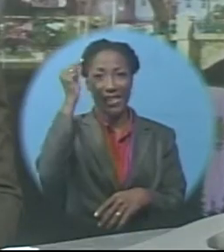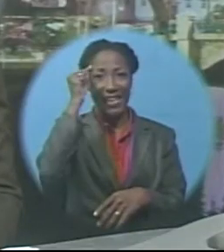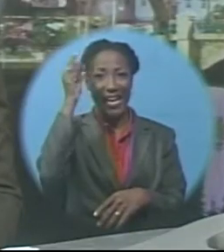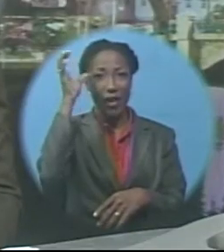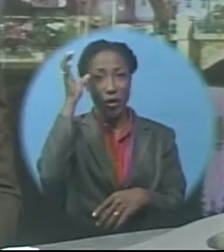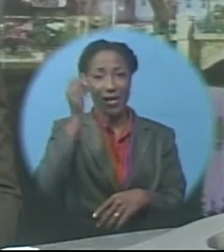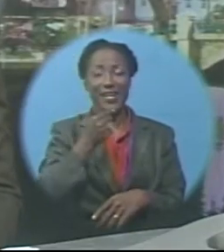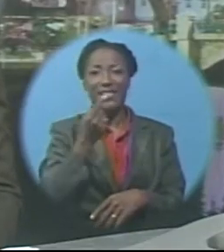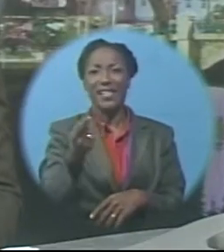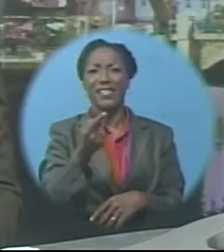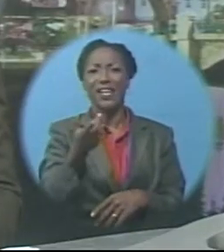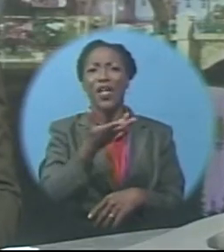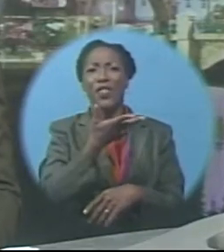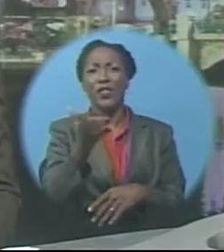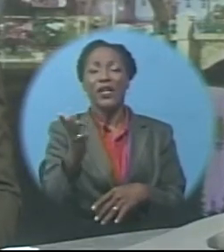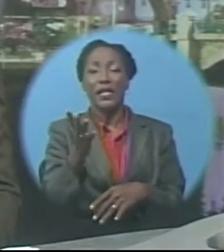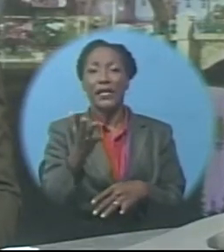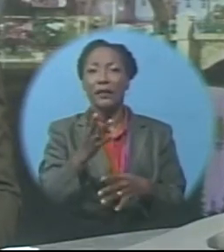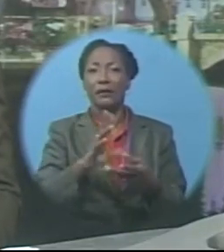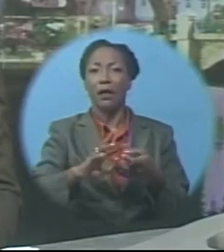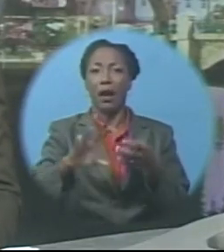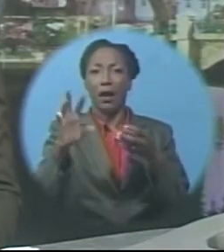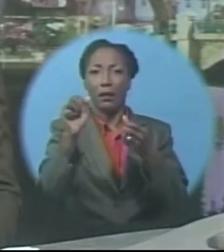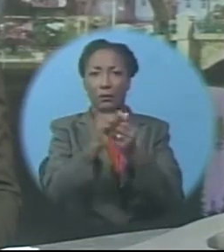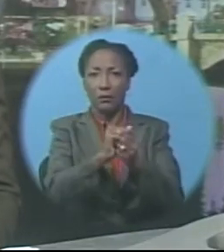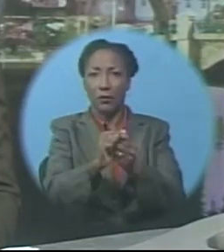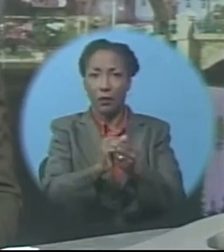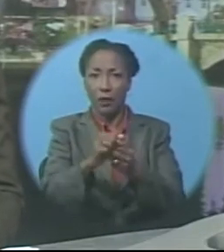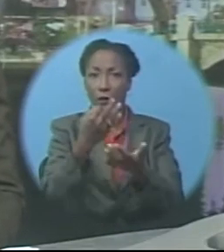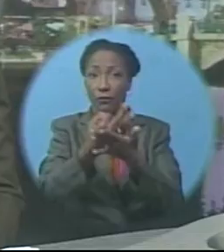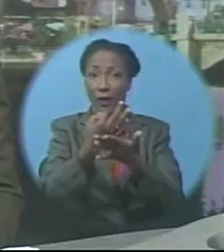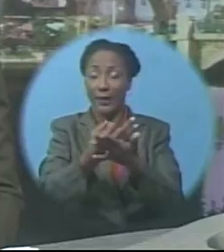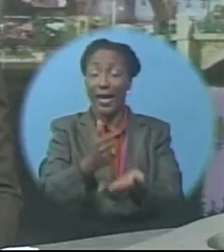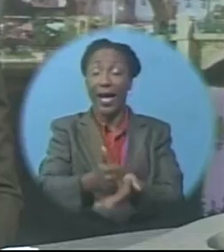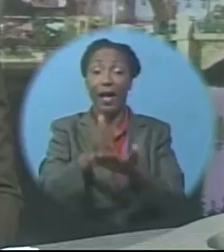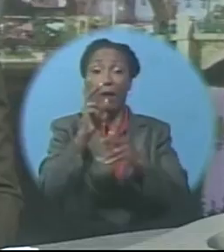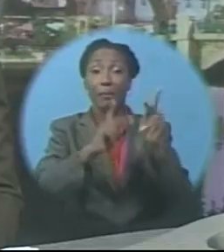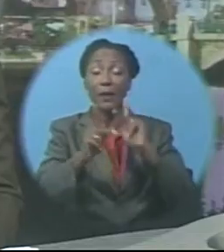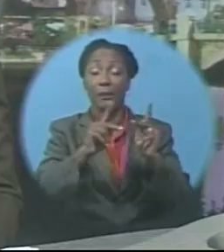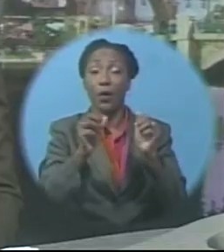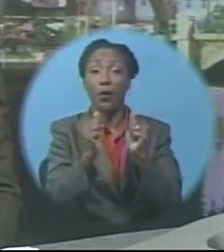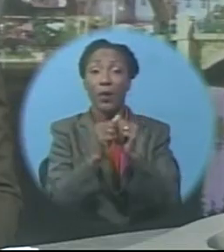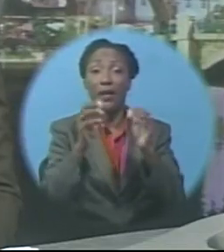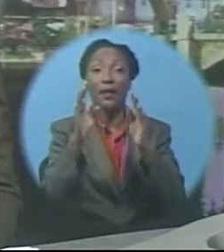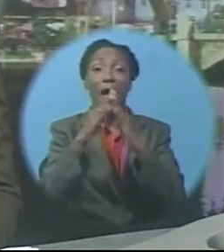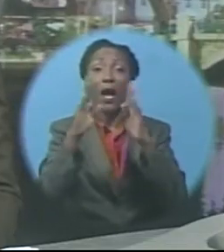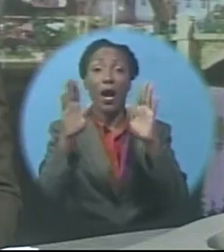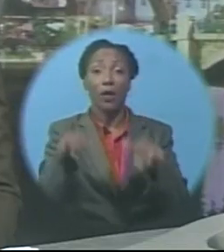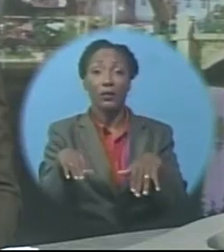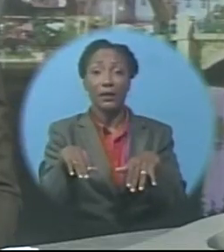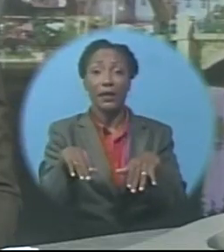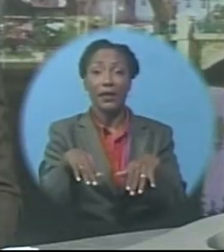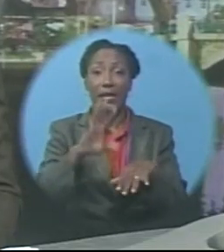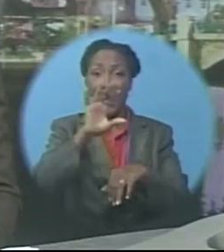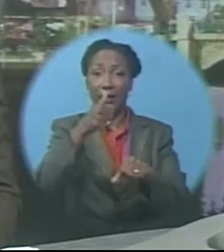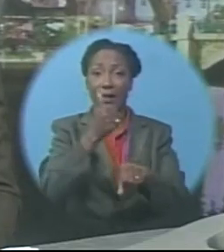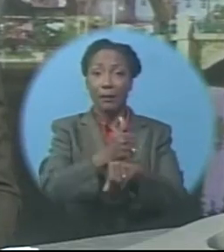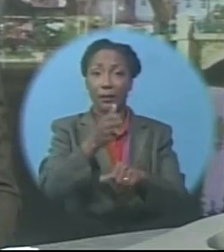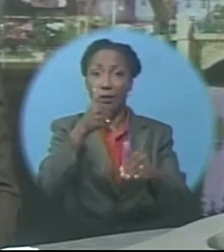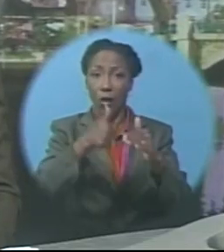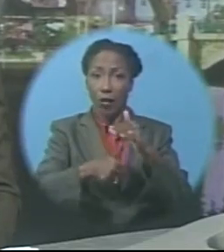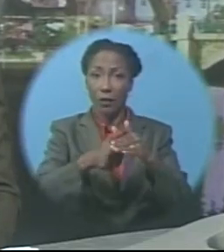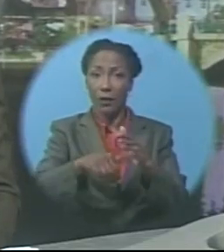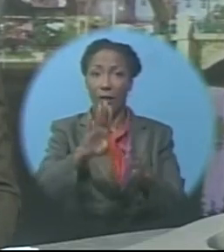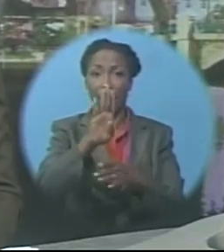there is a catastrophe fund in place to assist people with housing. According to him, the fund was established under the previous Barbados Labour